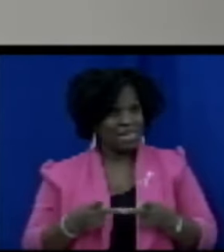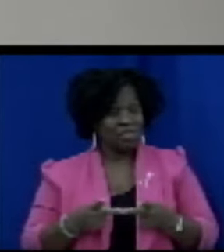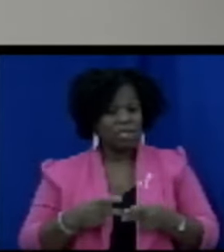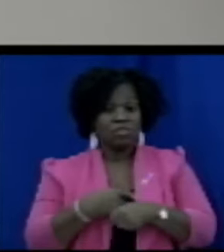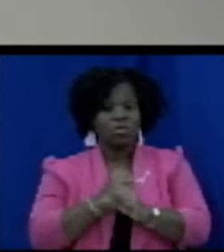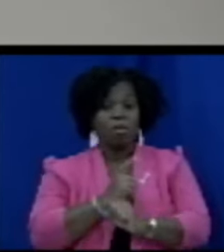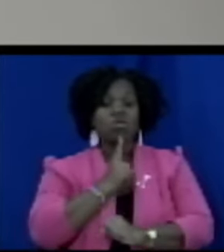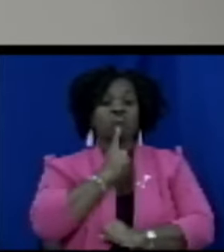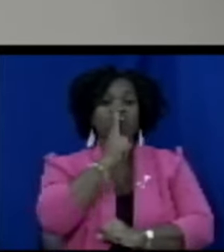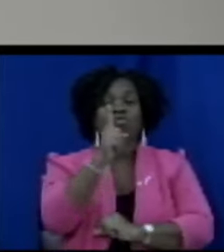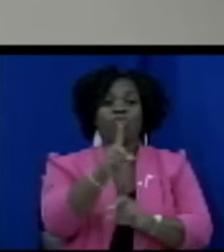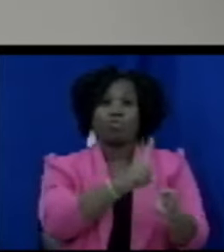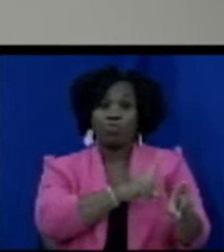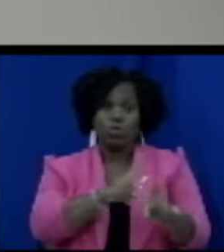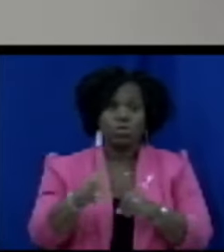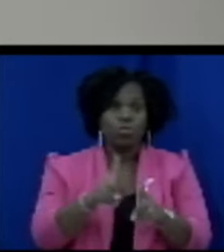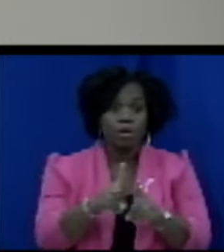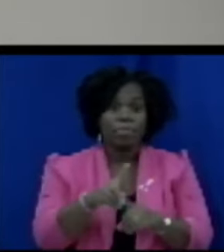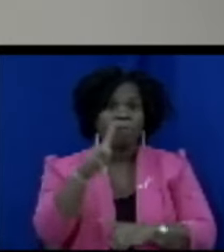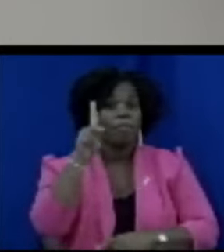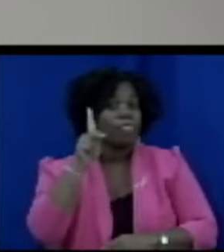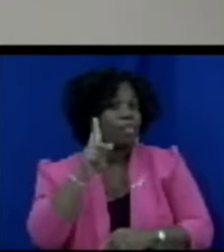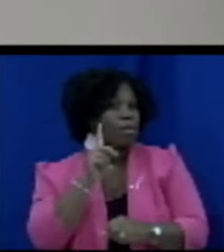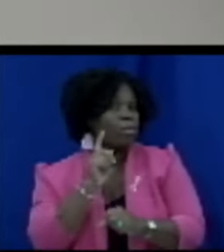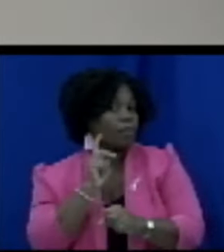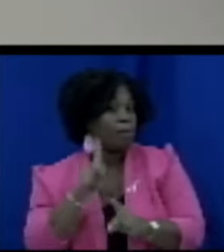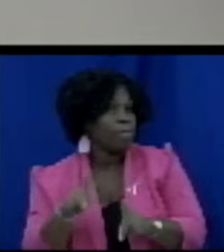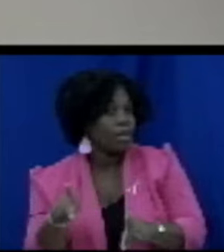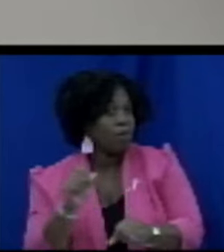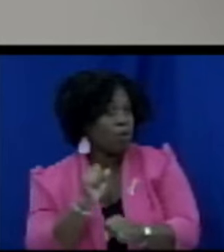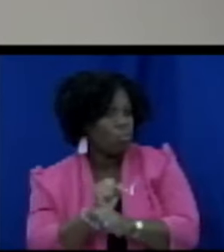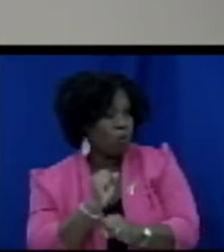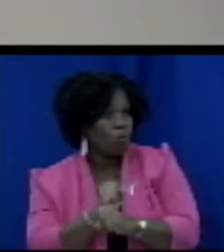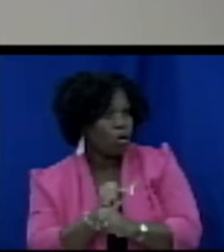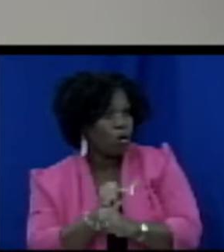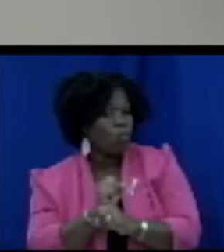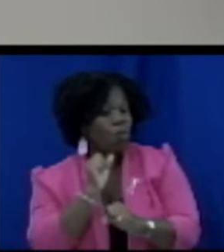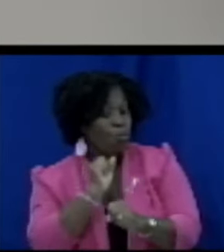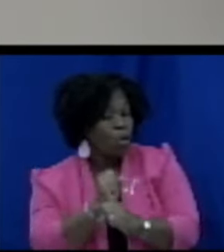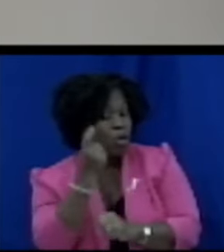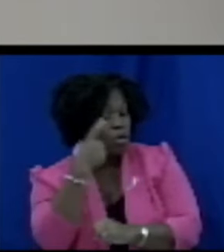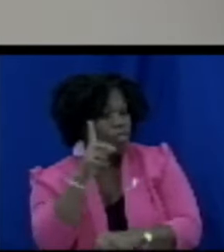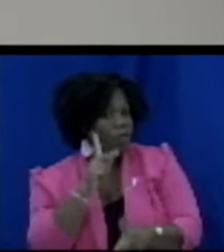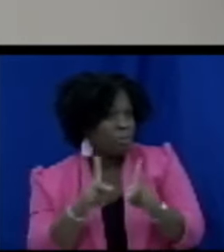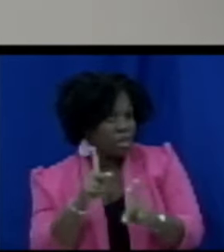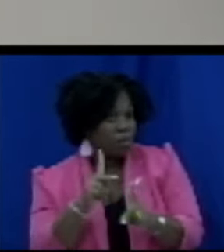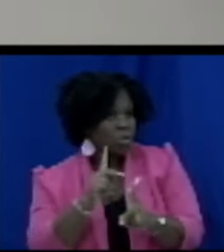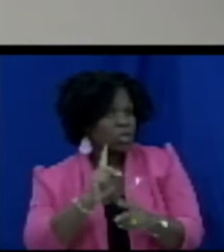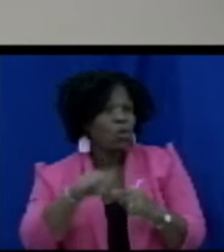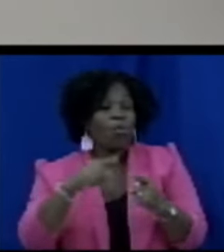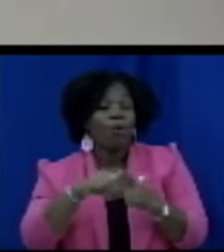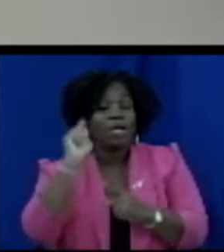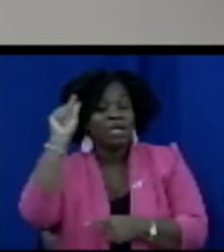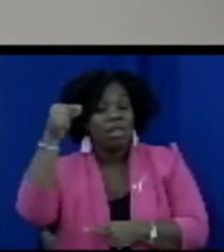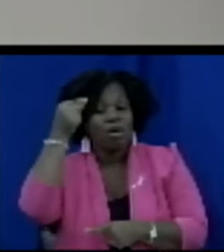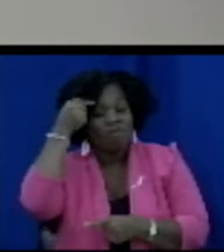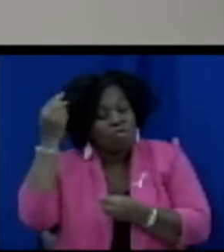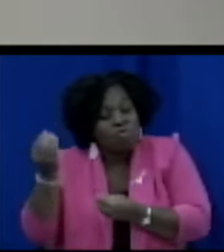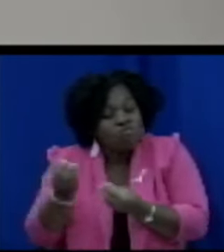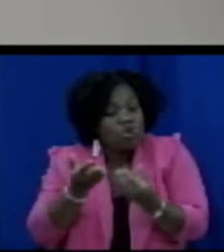and doing the business of the people means that when the government brings something that is worthy of support